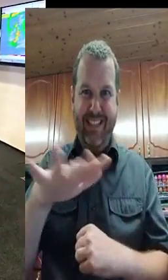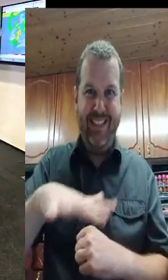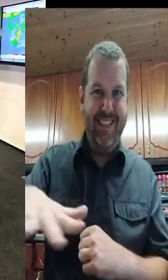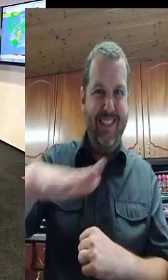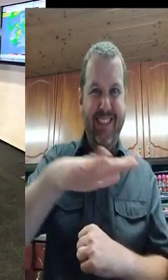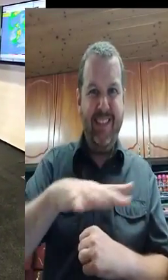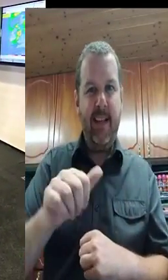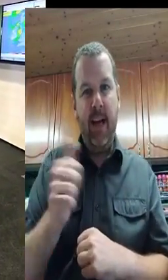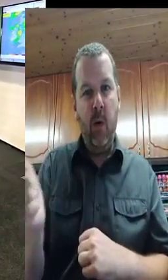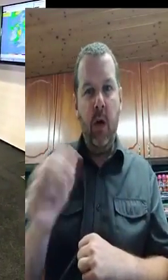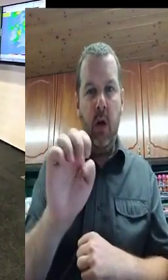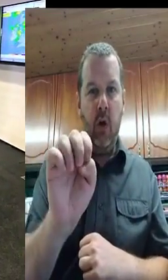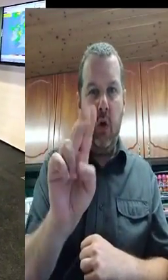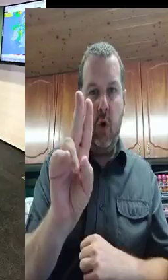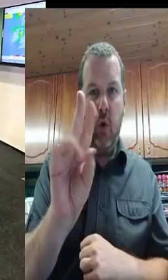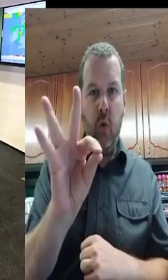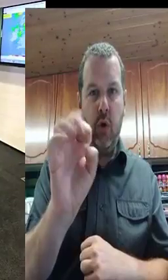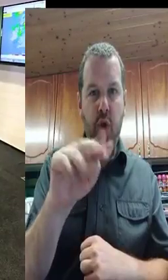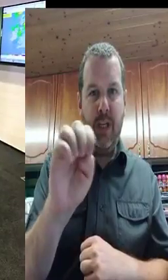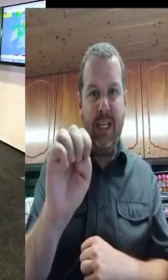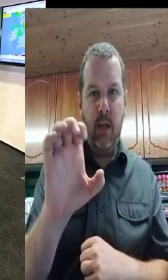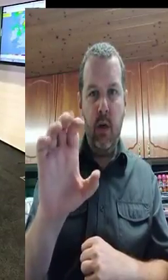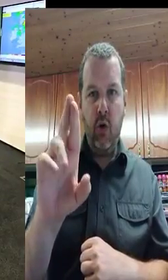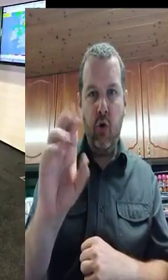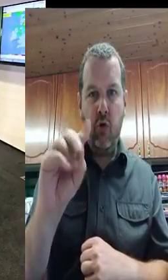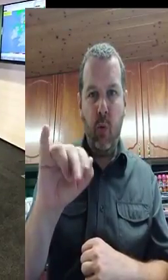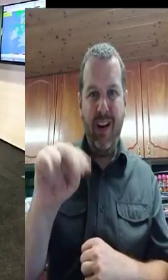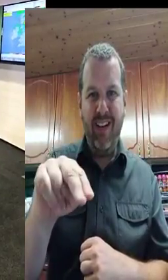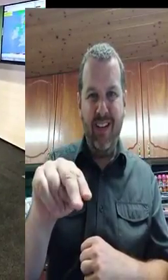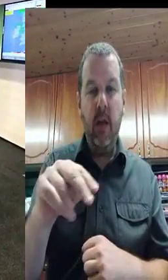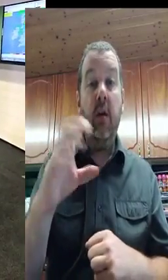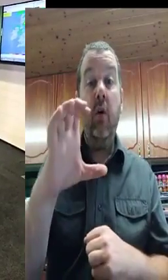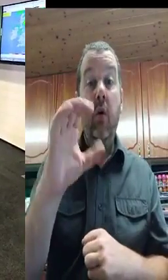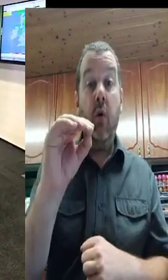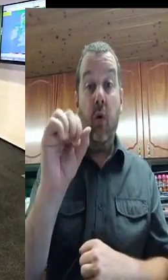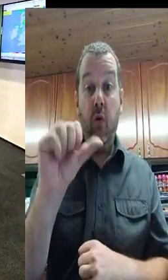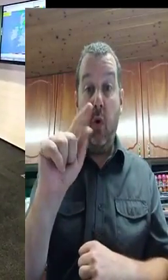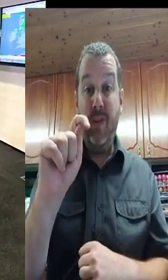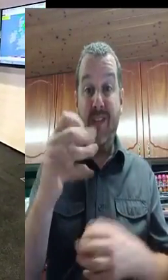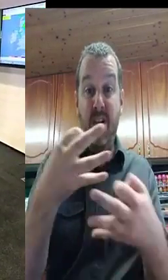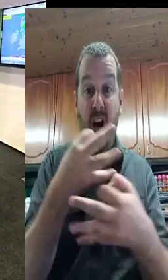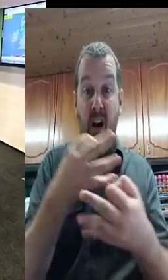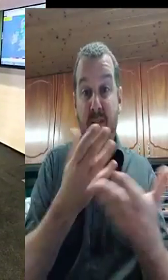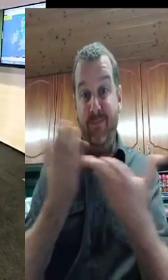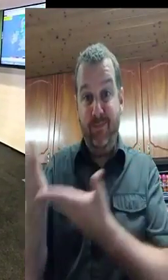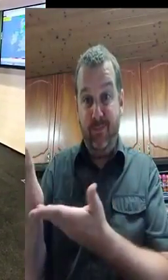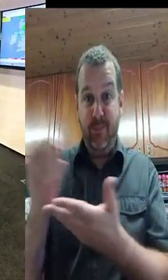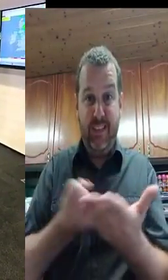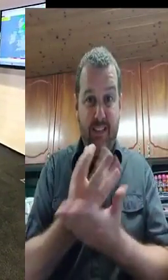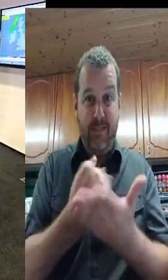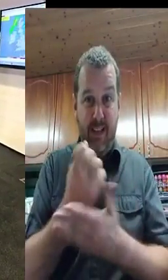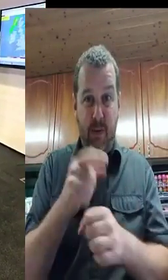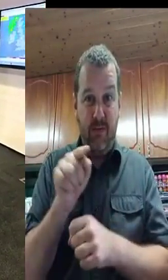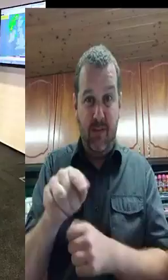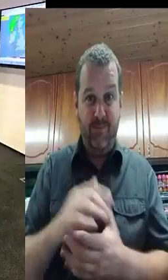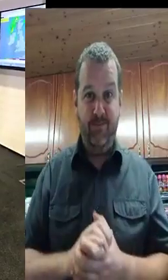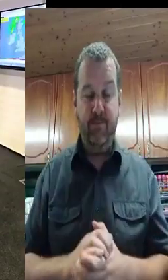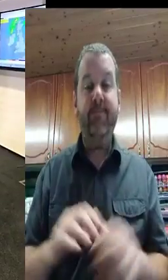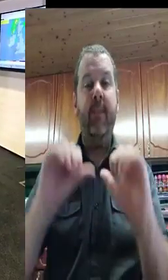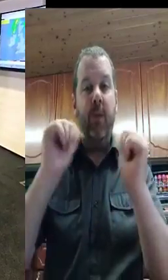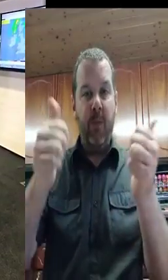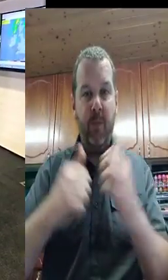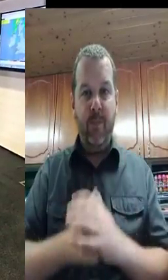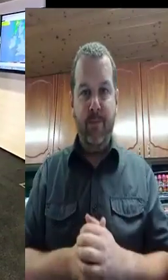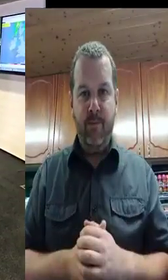train networks, they all have procedures in place. They will monitor the situation, but people can't expect delays tomorrow. So we just ask people to keep in contact with their service